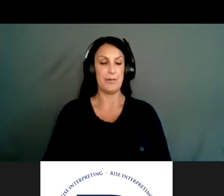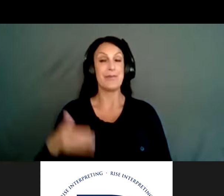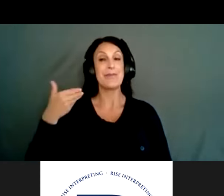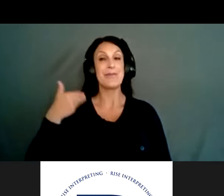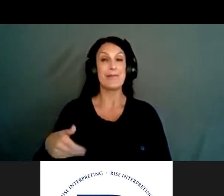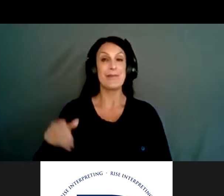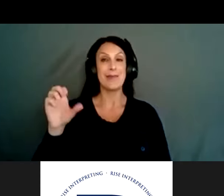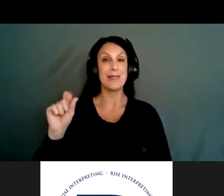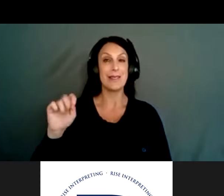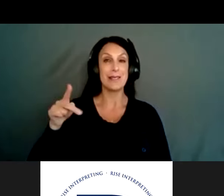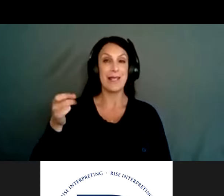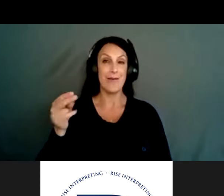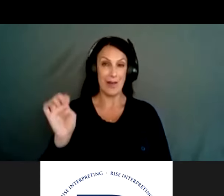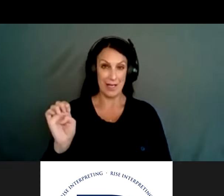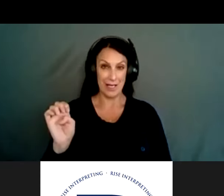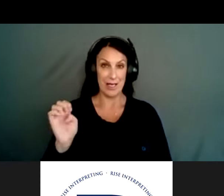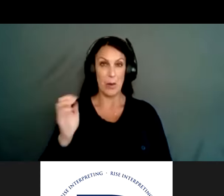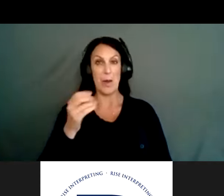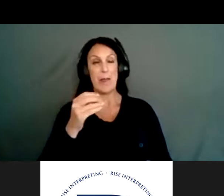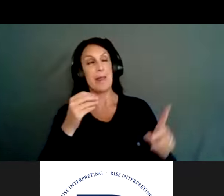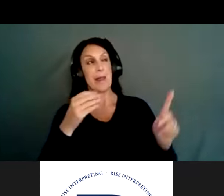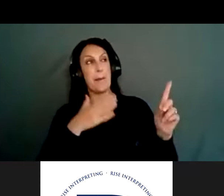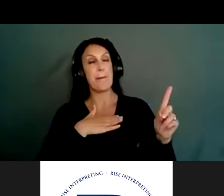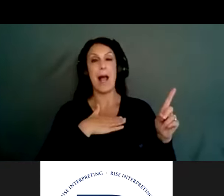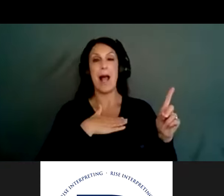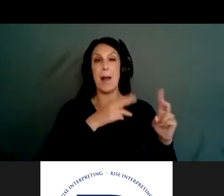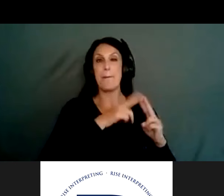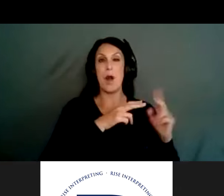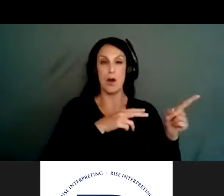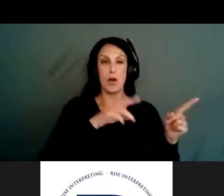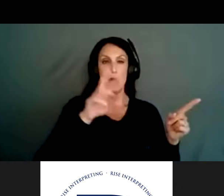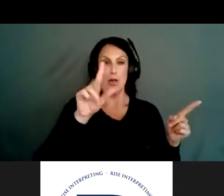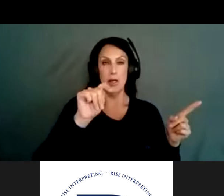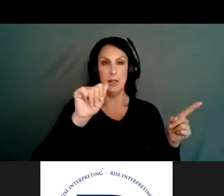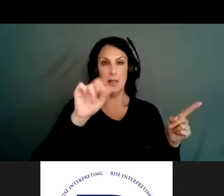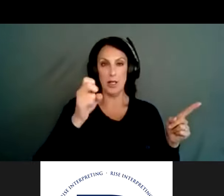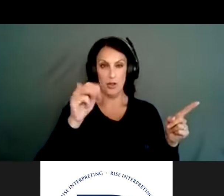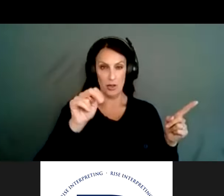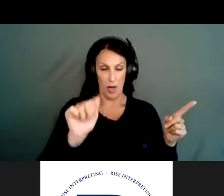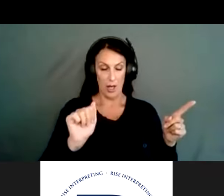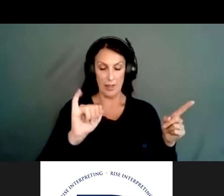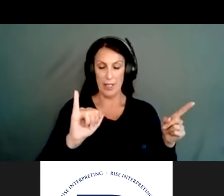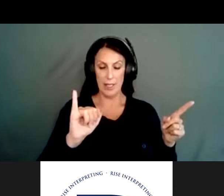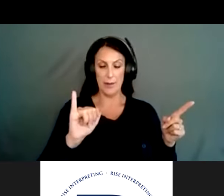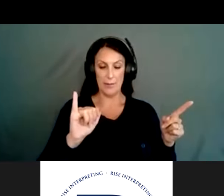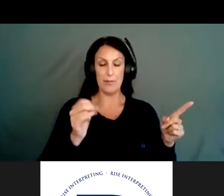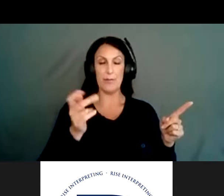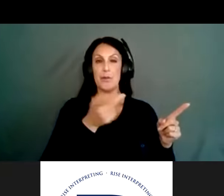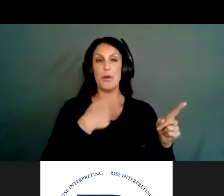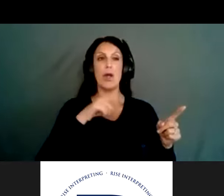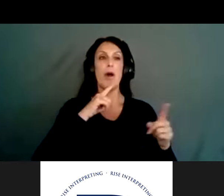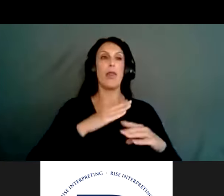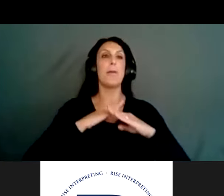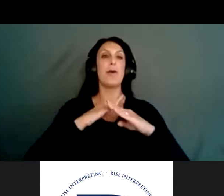and along with my co-chair Tishani, um, we are, um, co-chairing the prevention,